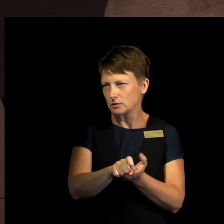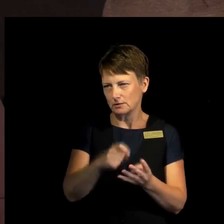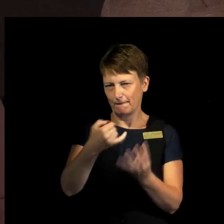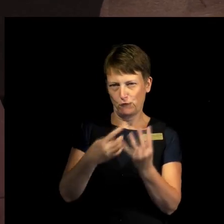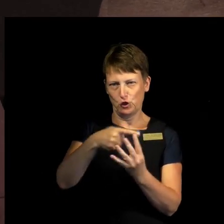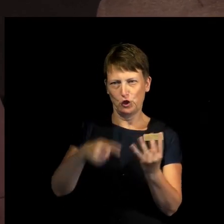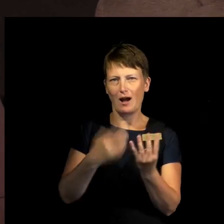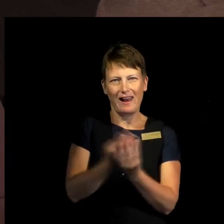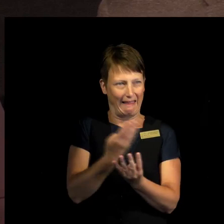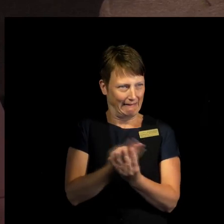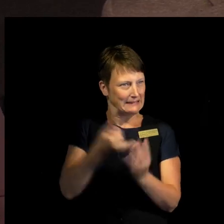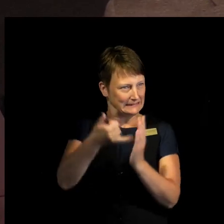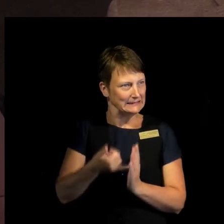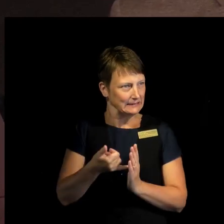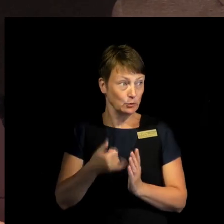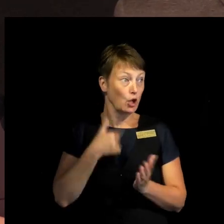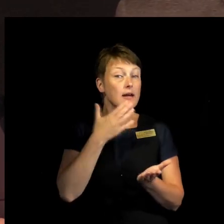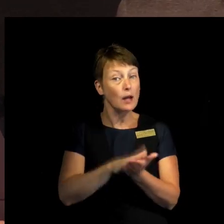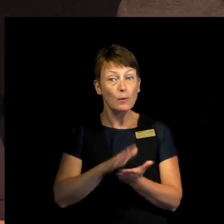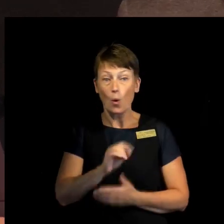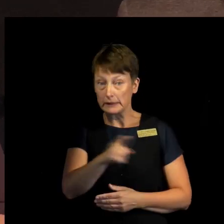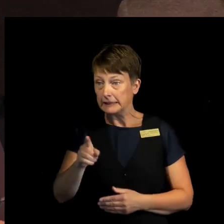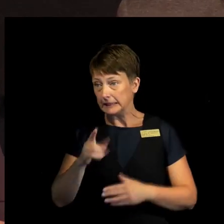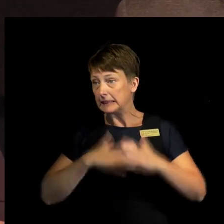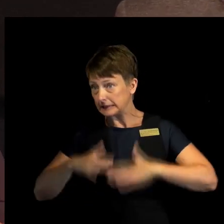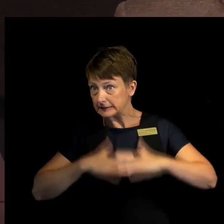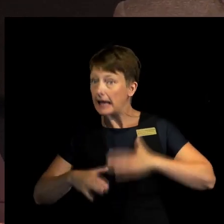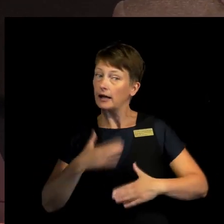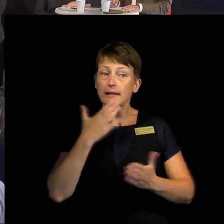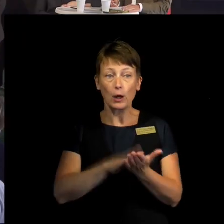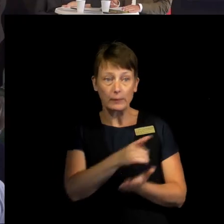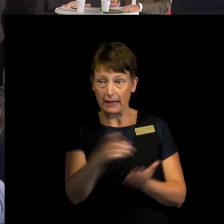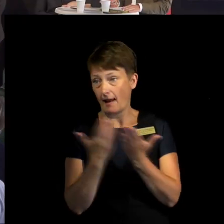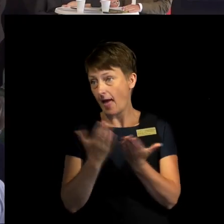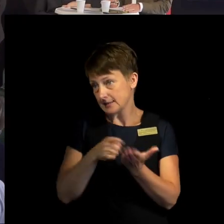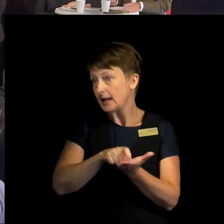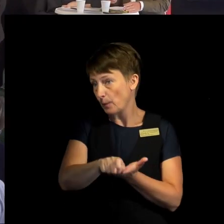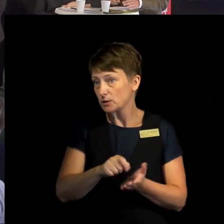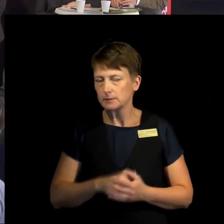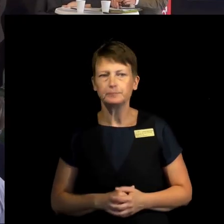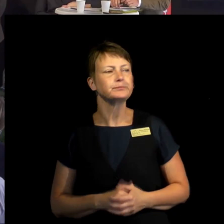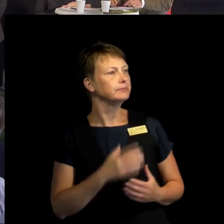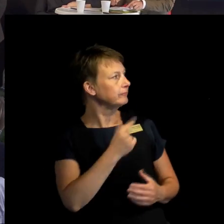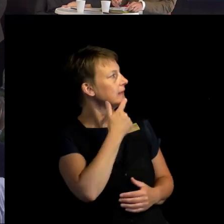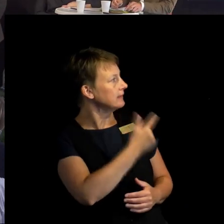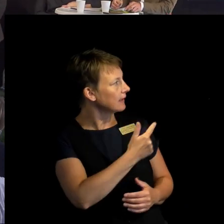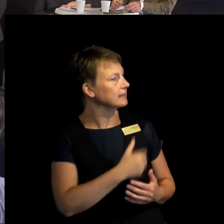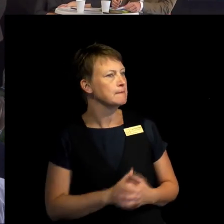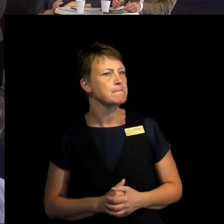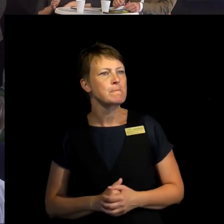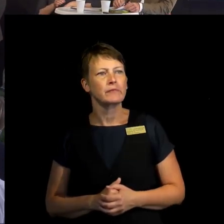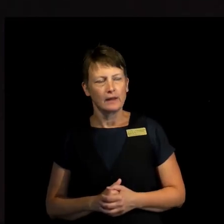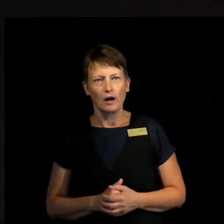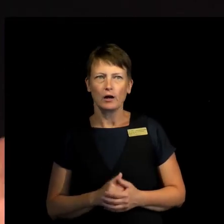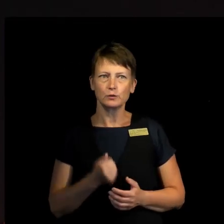that I will warmly recommend anyone with the interest to look at. Okay, thank you. I mean, part of the